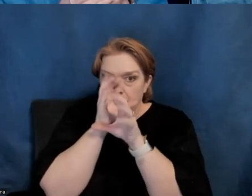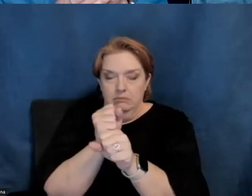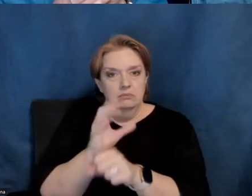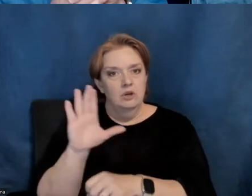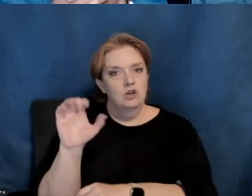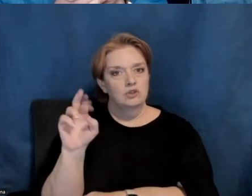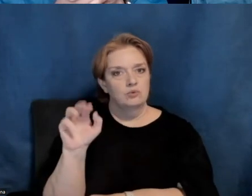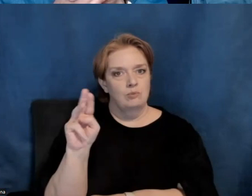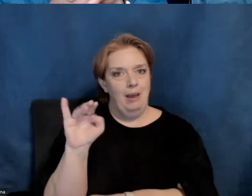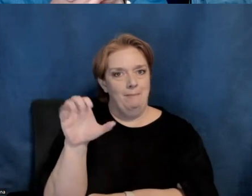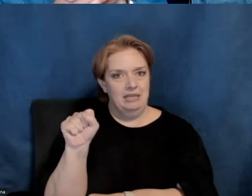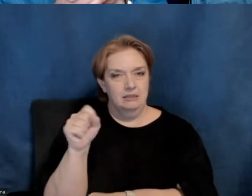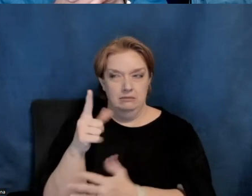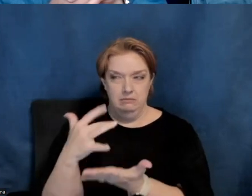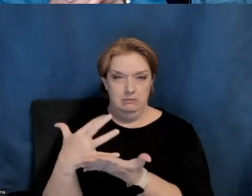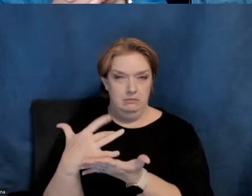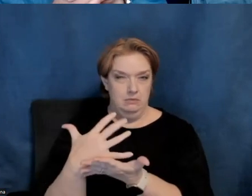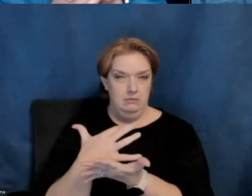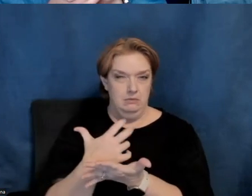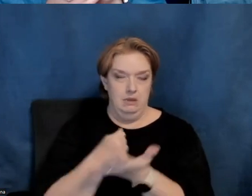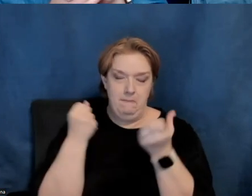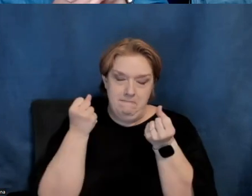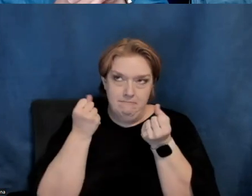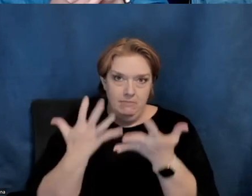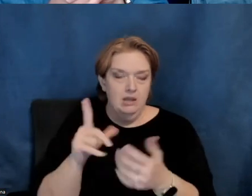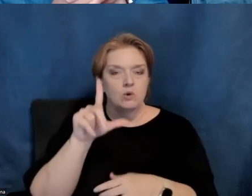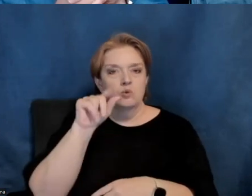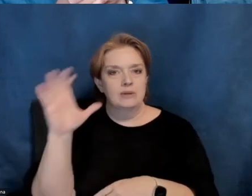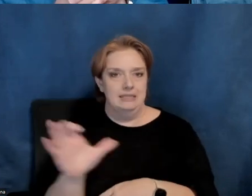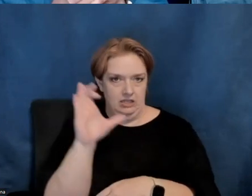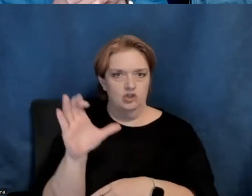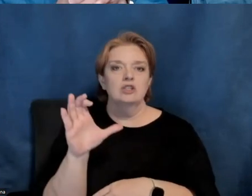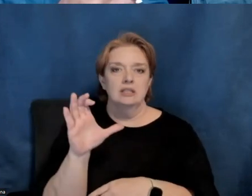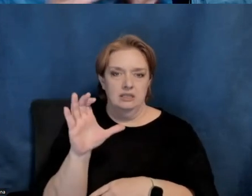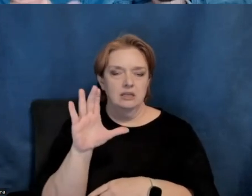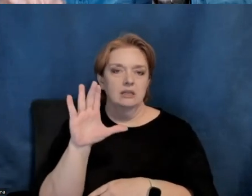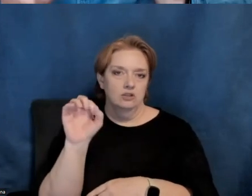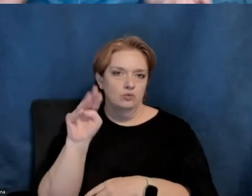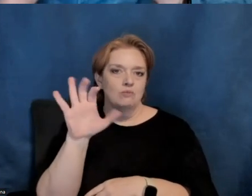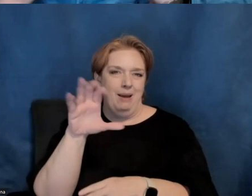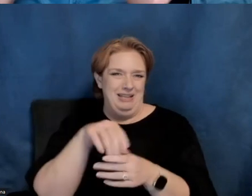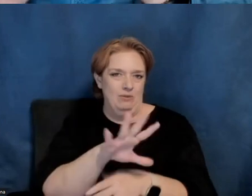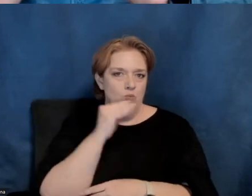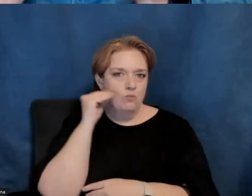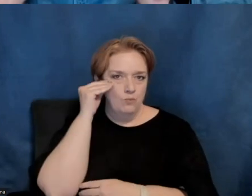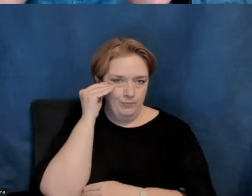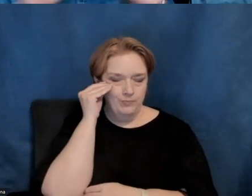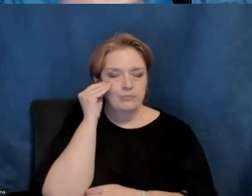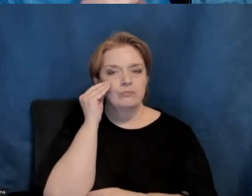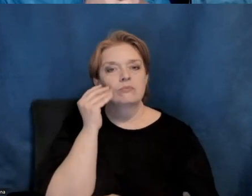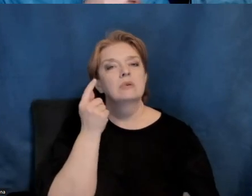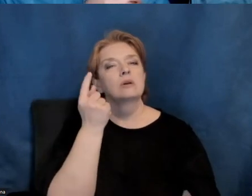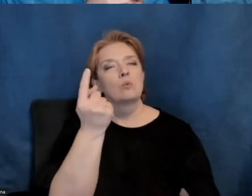ceramics. There are a lot of examples of, uh, contemporary 20th century ceramics in the house. And one of the interesting, uh,